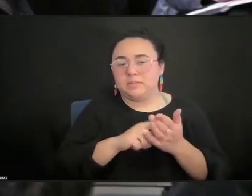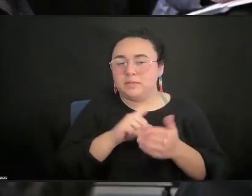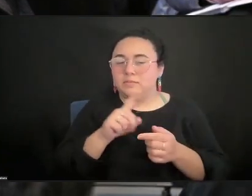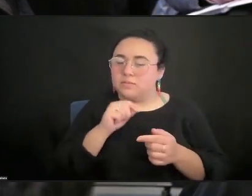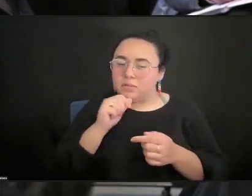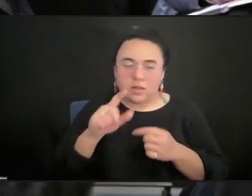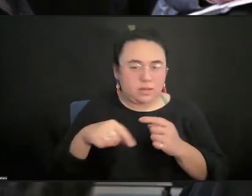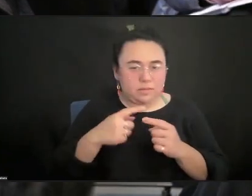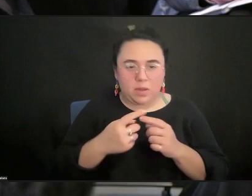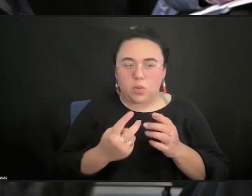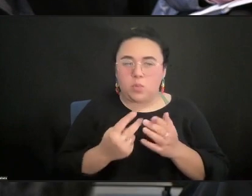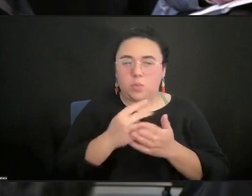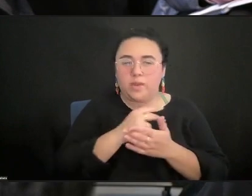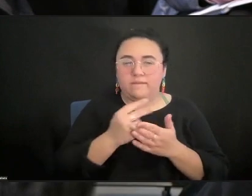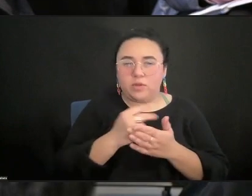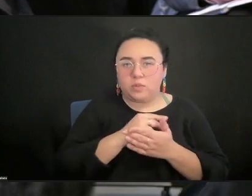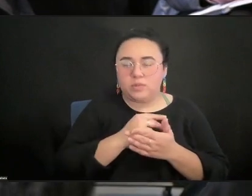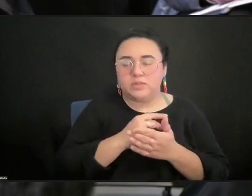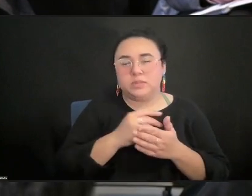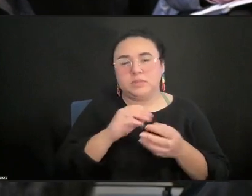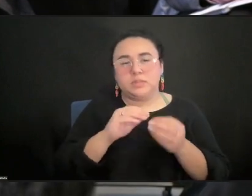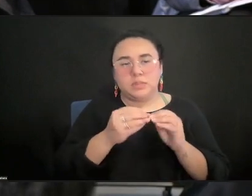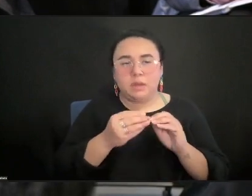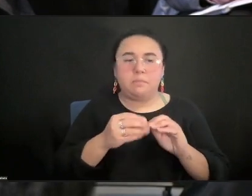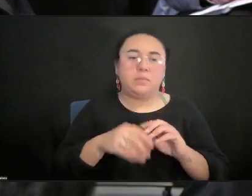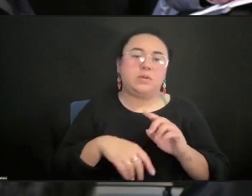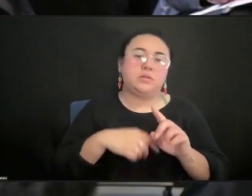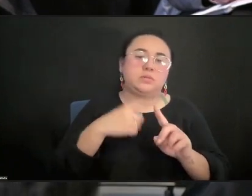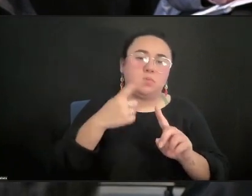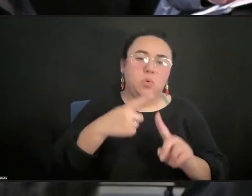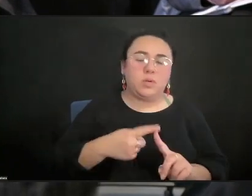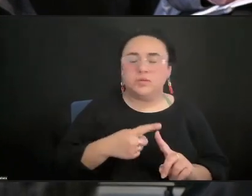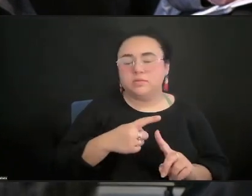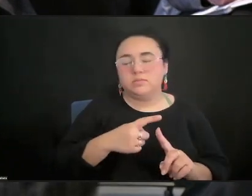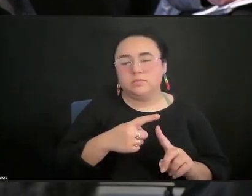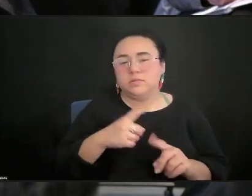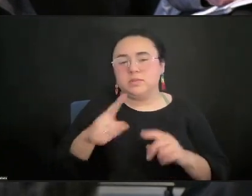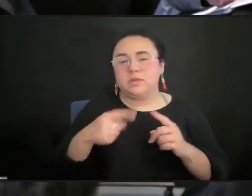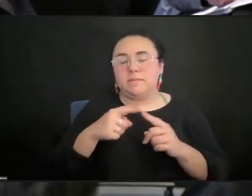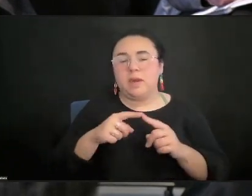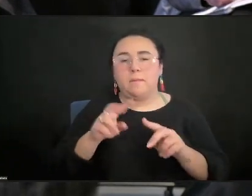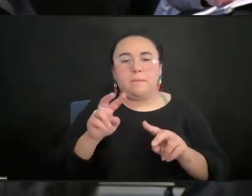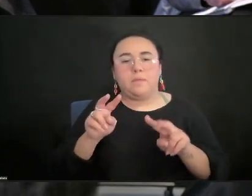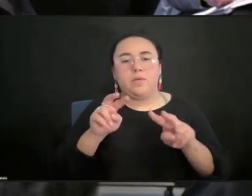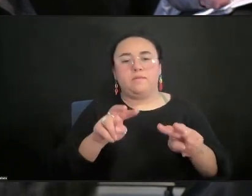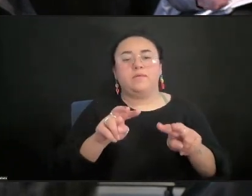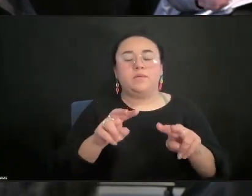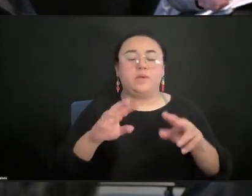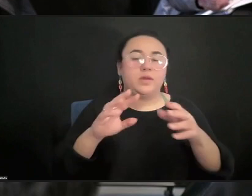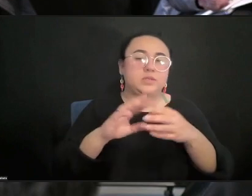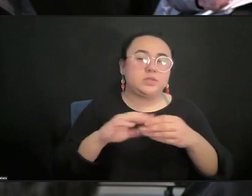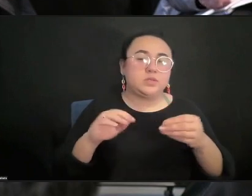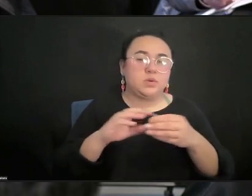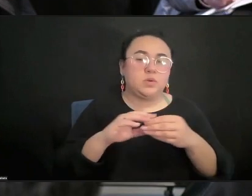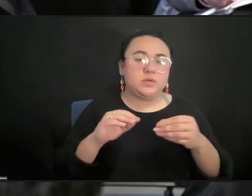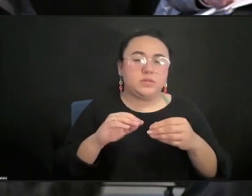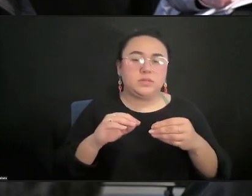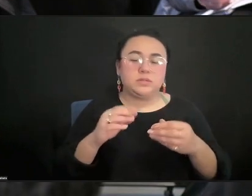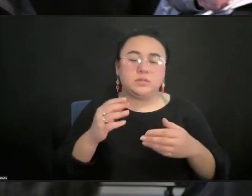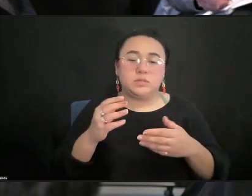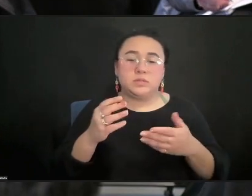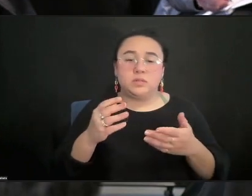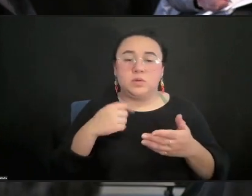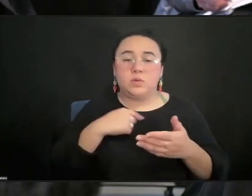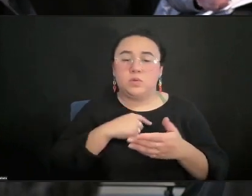about previews. Maybe it's about story. Maybe it's about something because when we are programming artists